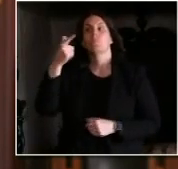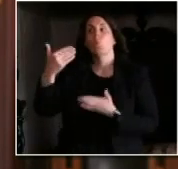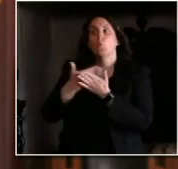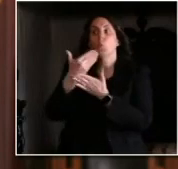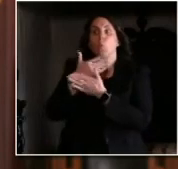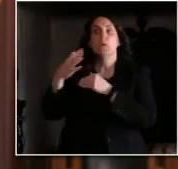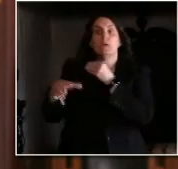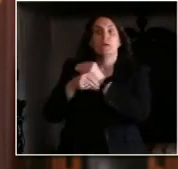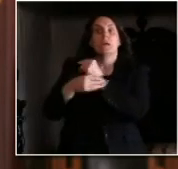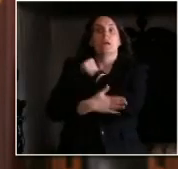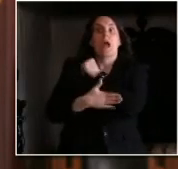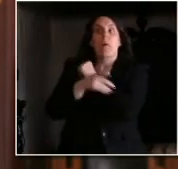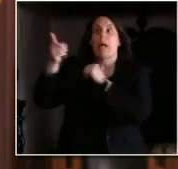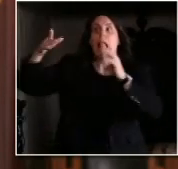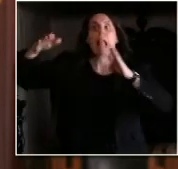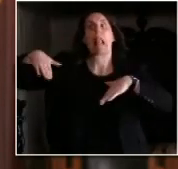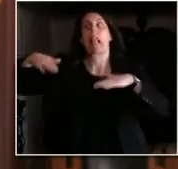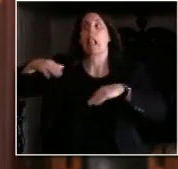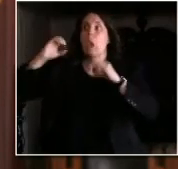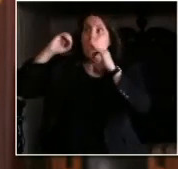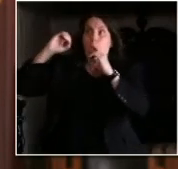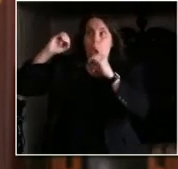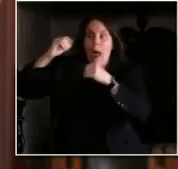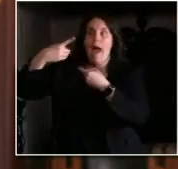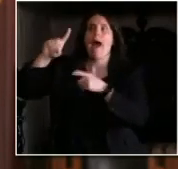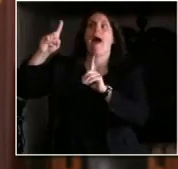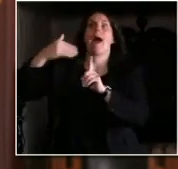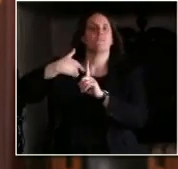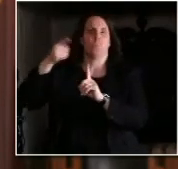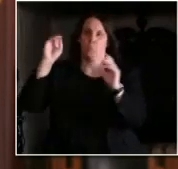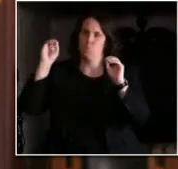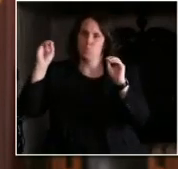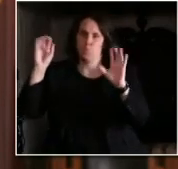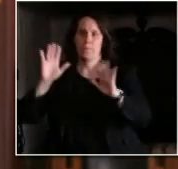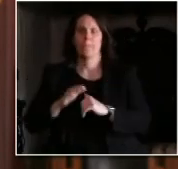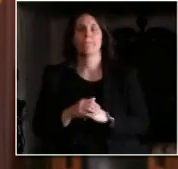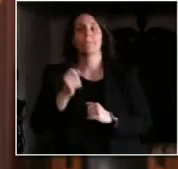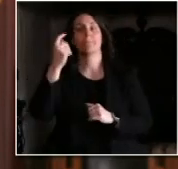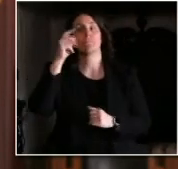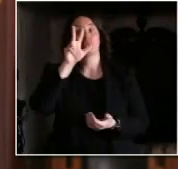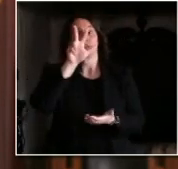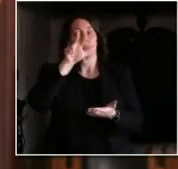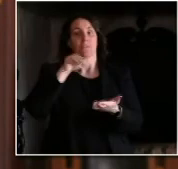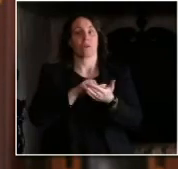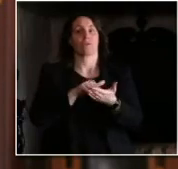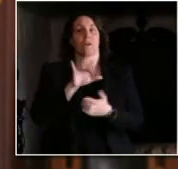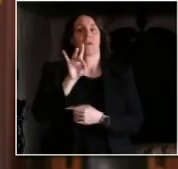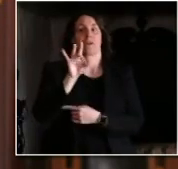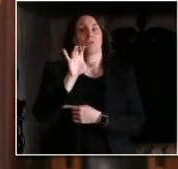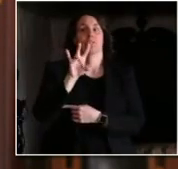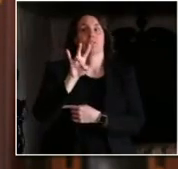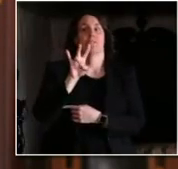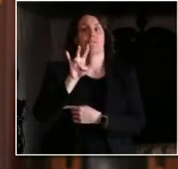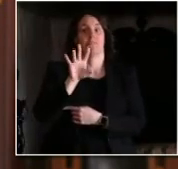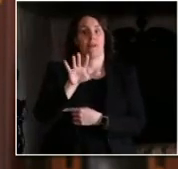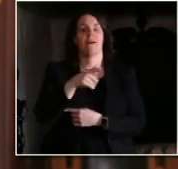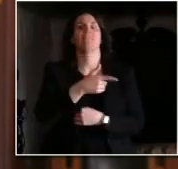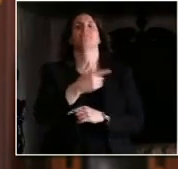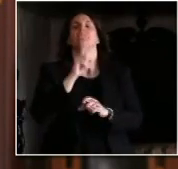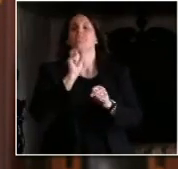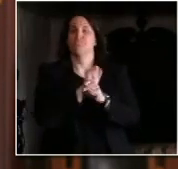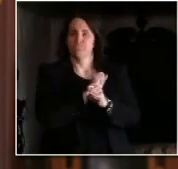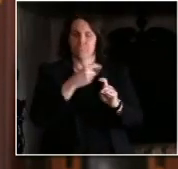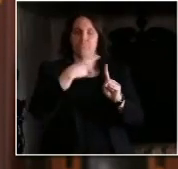first time. And there are now 3,875 confirmed cases of COVID-19, which is an increase of